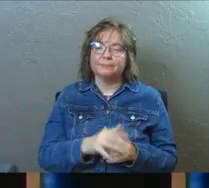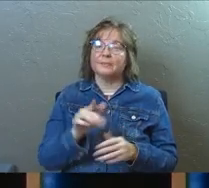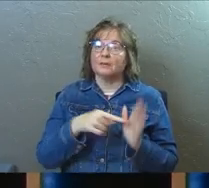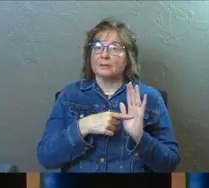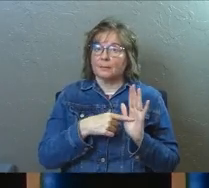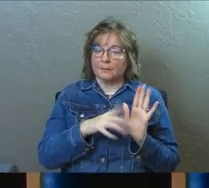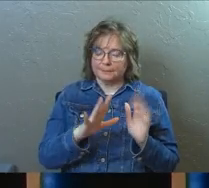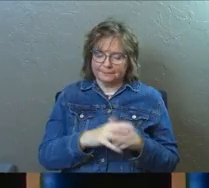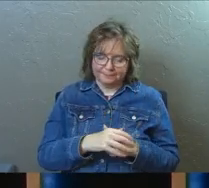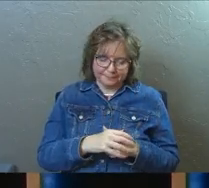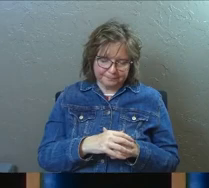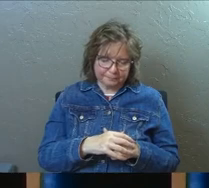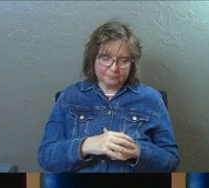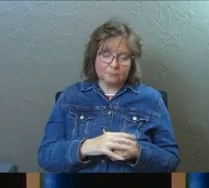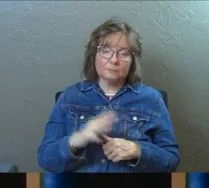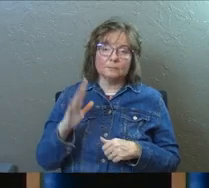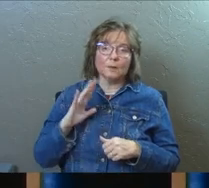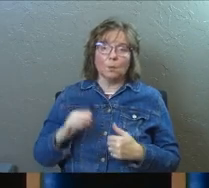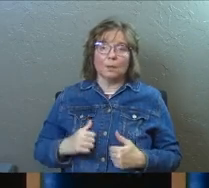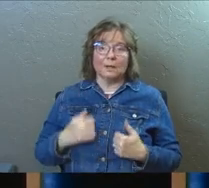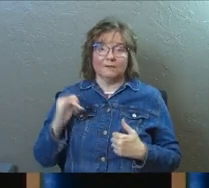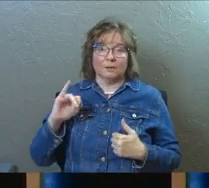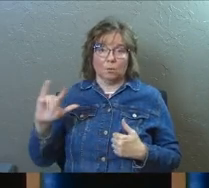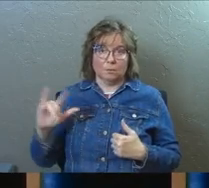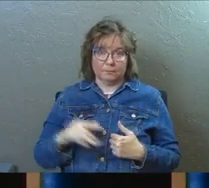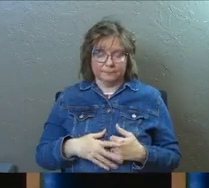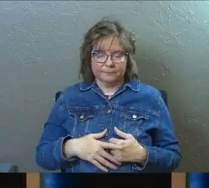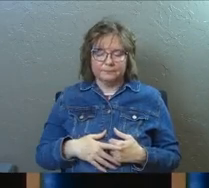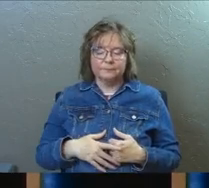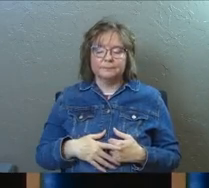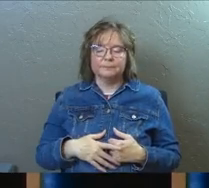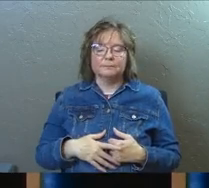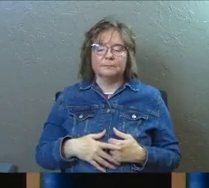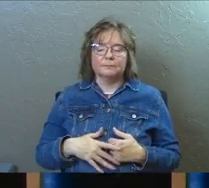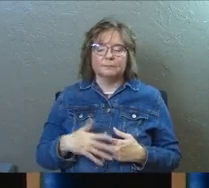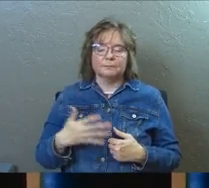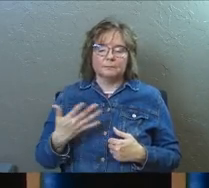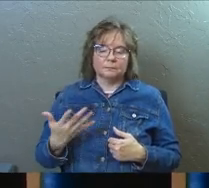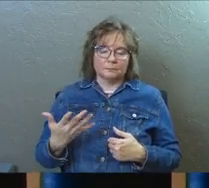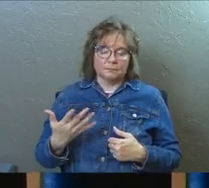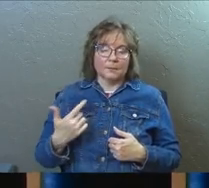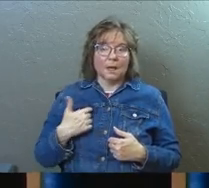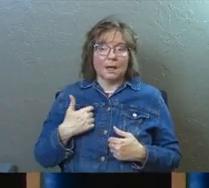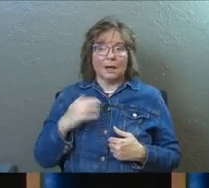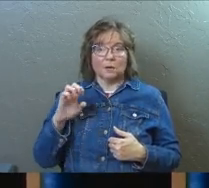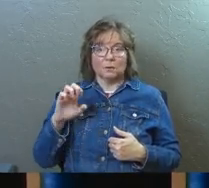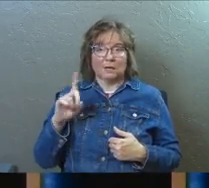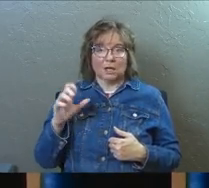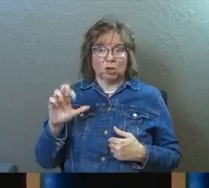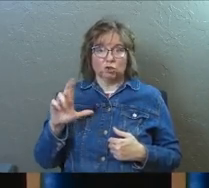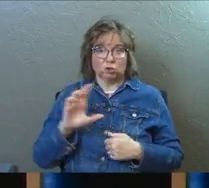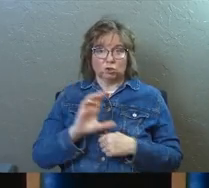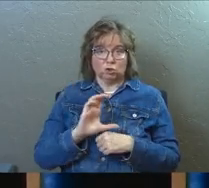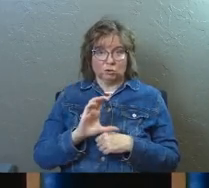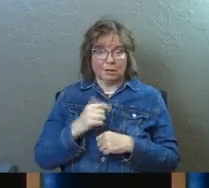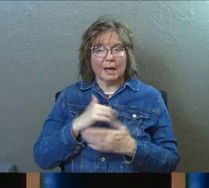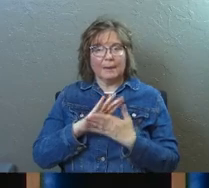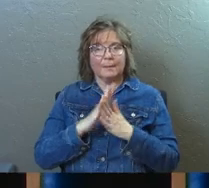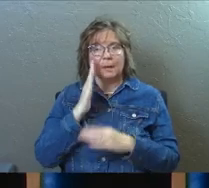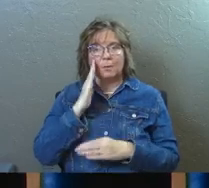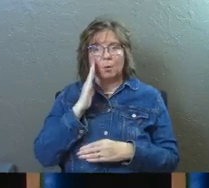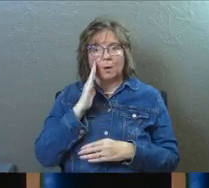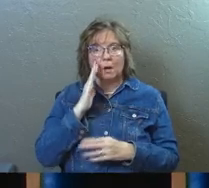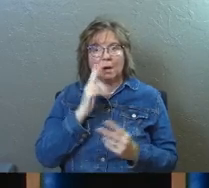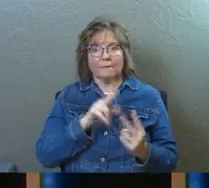Here's an example. Back when I was living in Illinois, I was an elder at the church there and I became